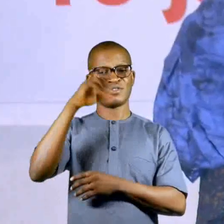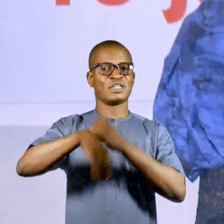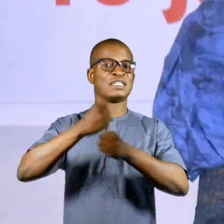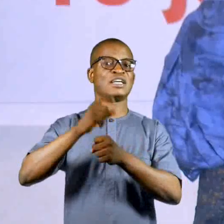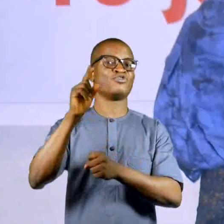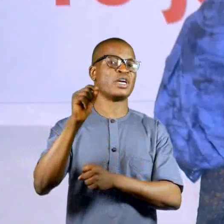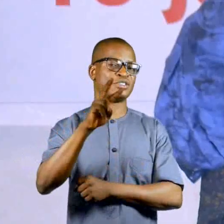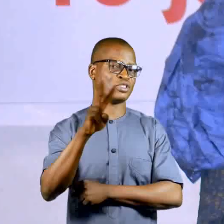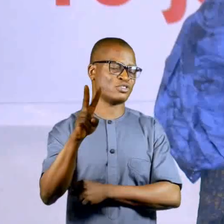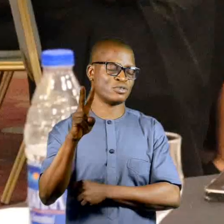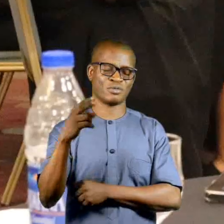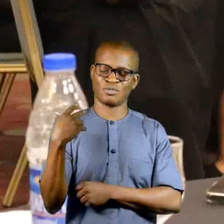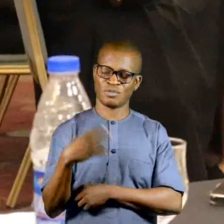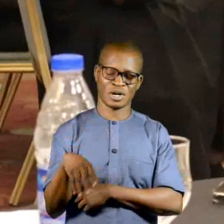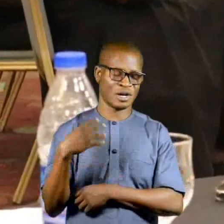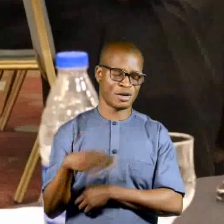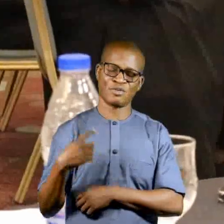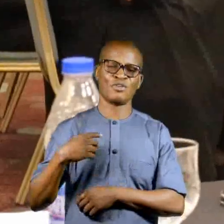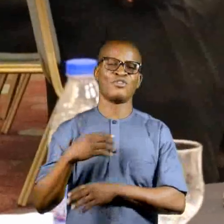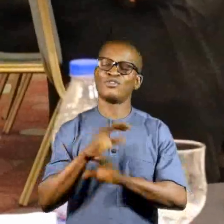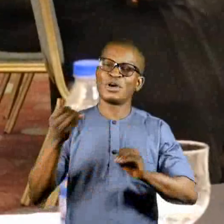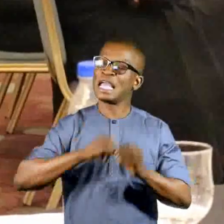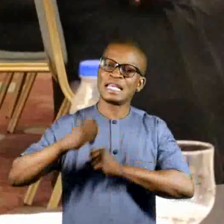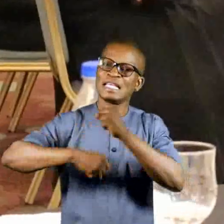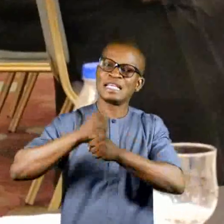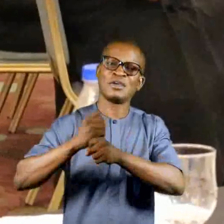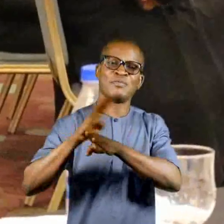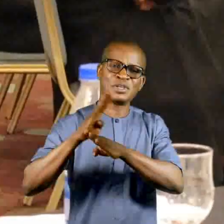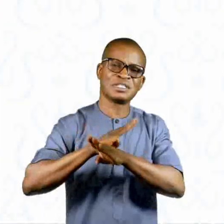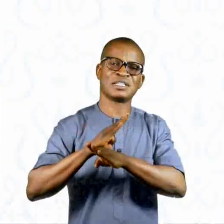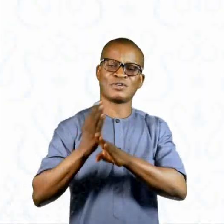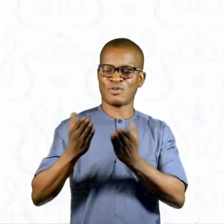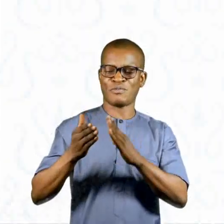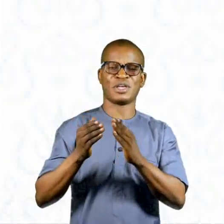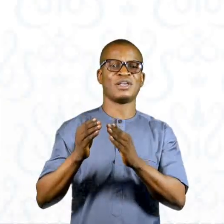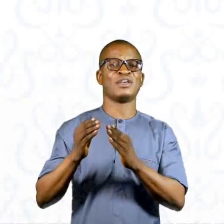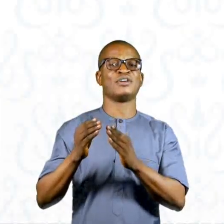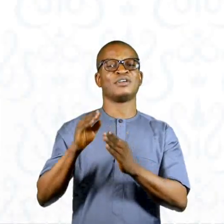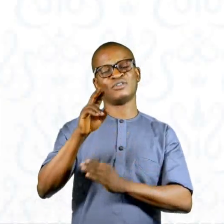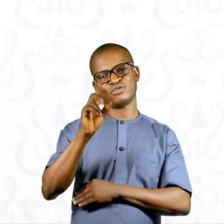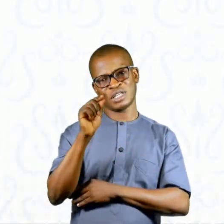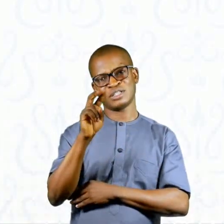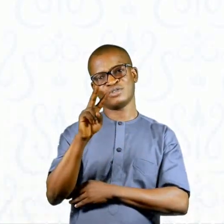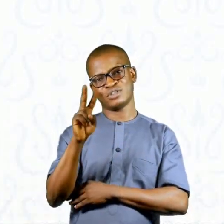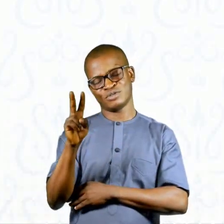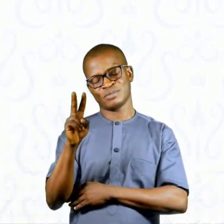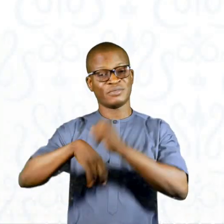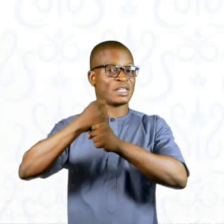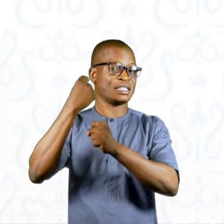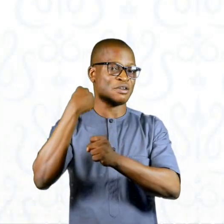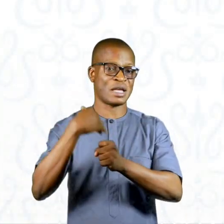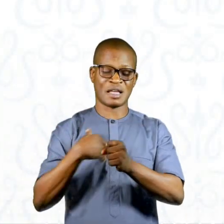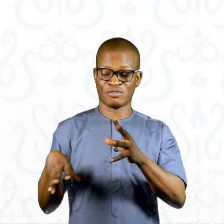I don't think we had any year as busy as 2022. So for last year, we had a total of